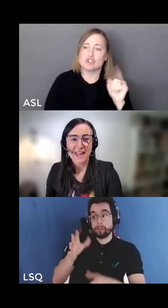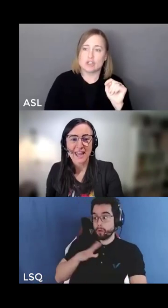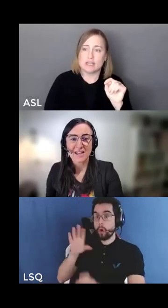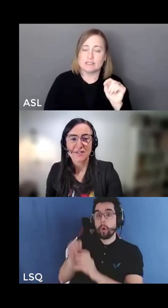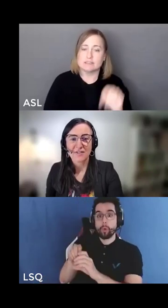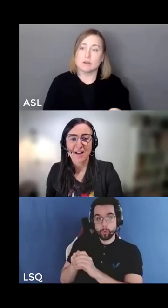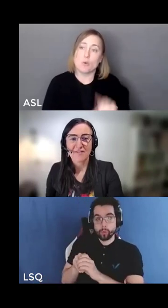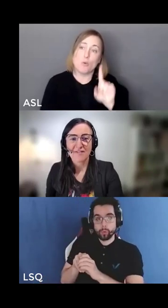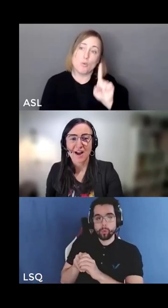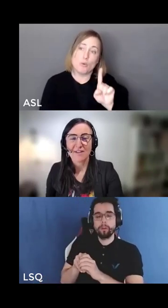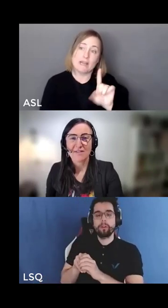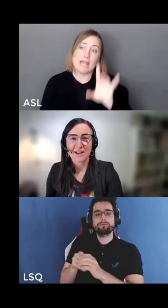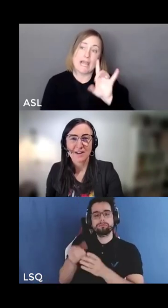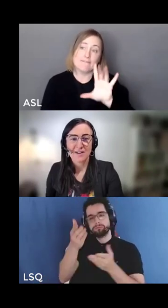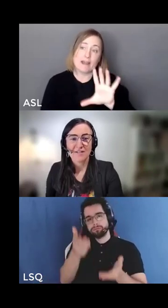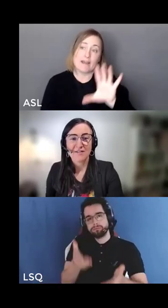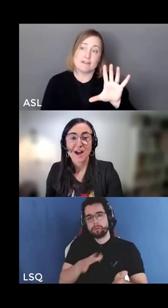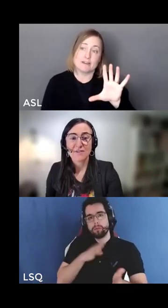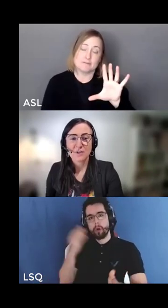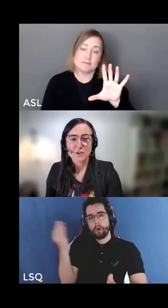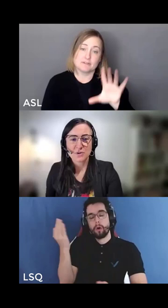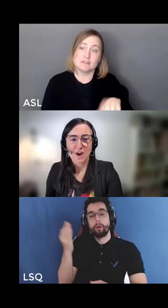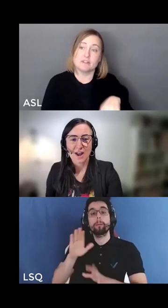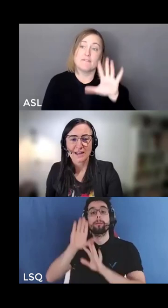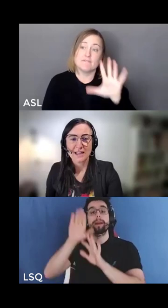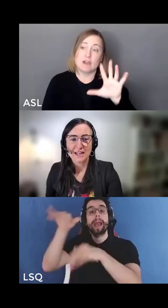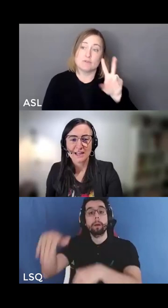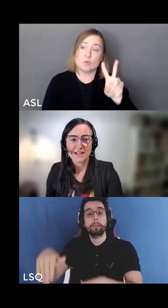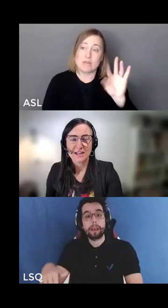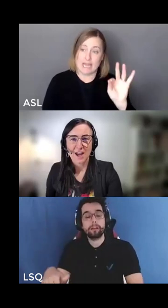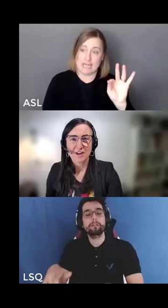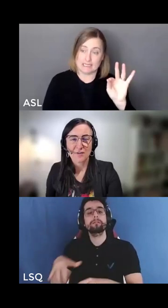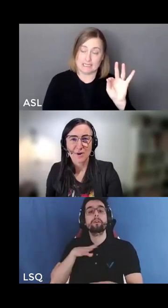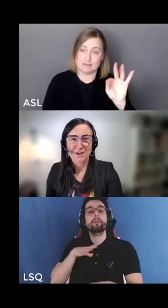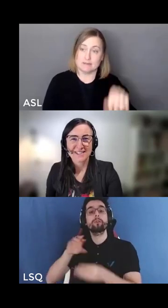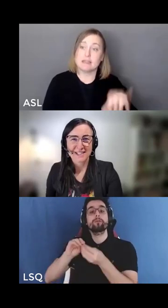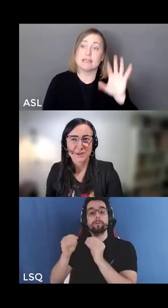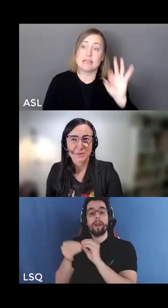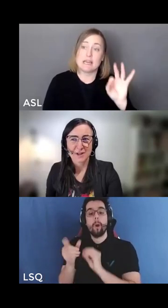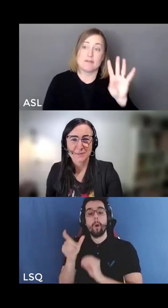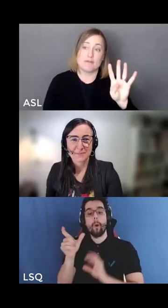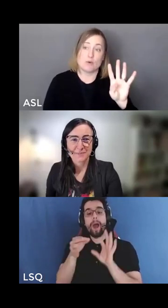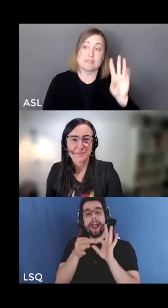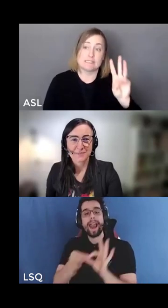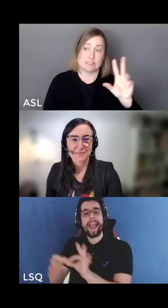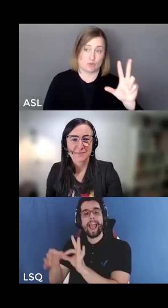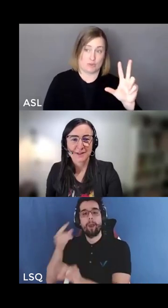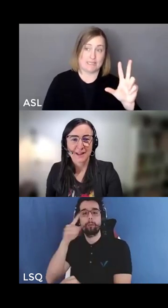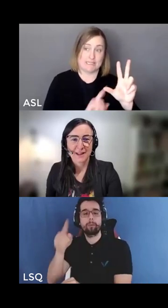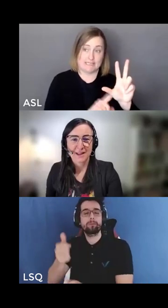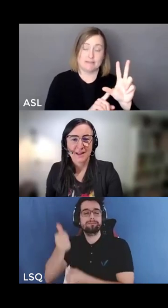-855-529-9463.